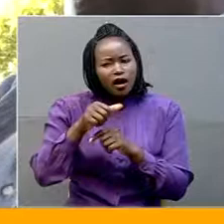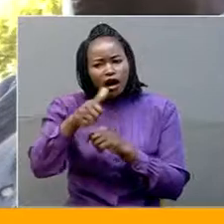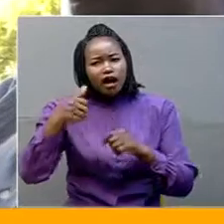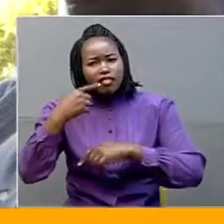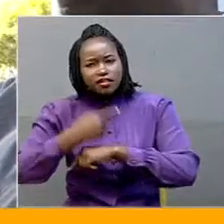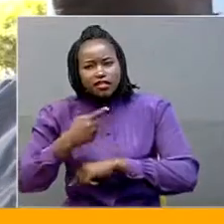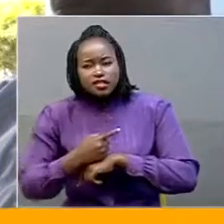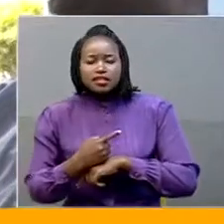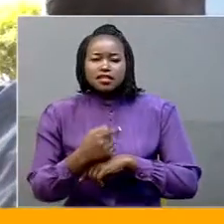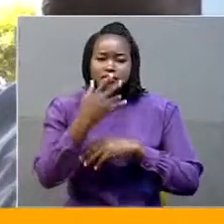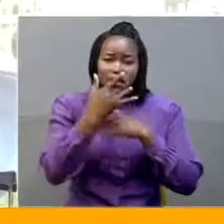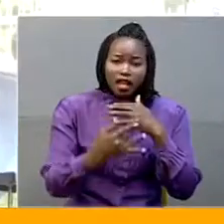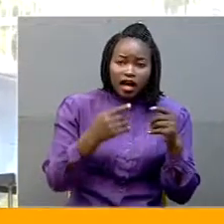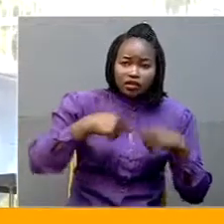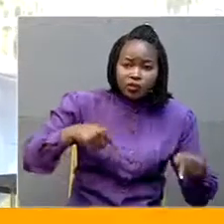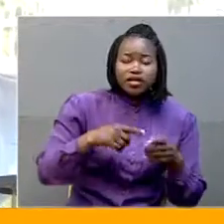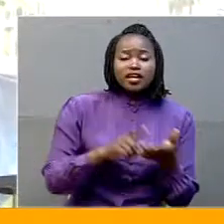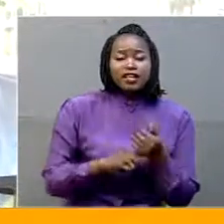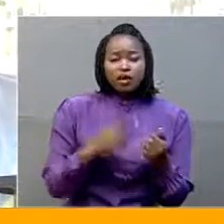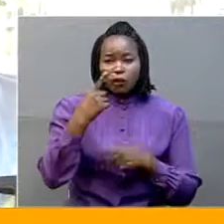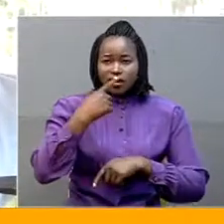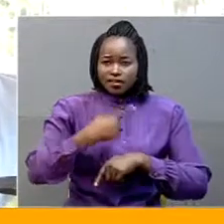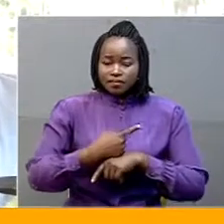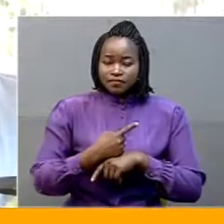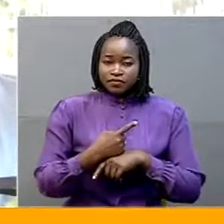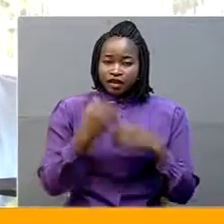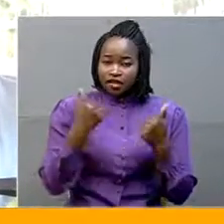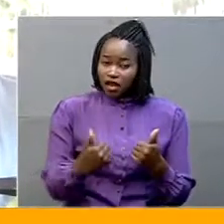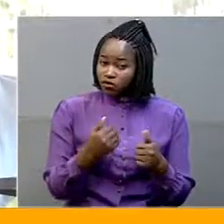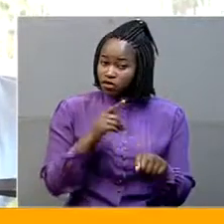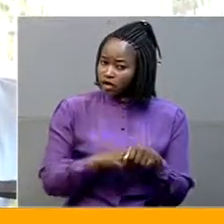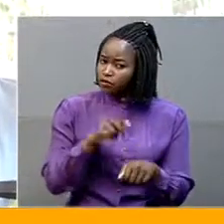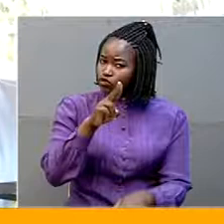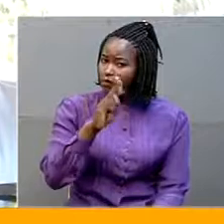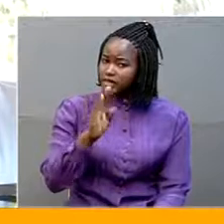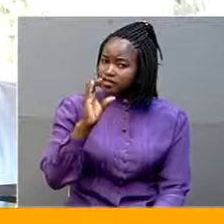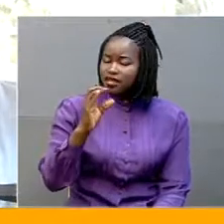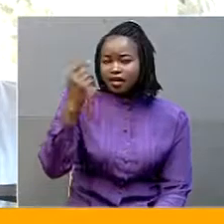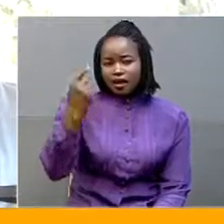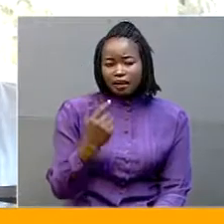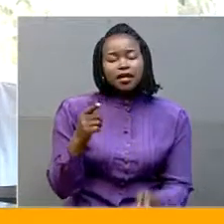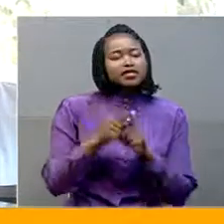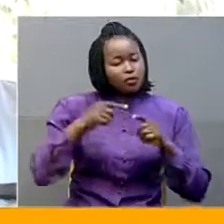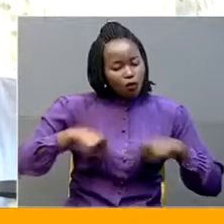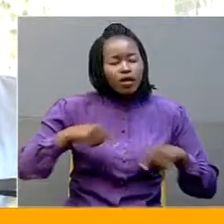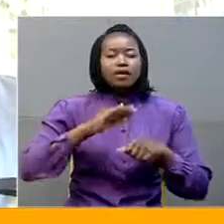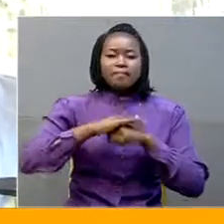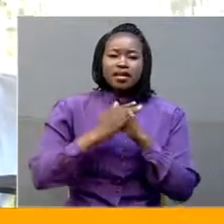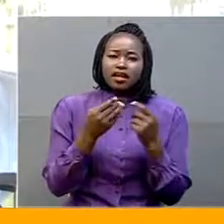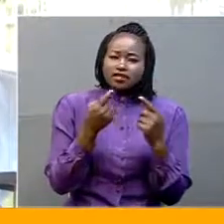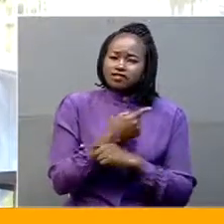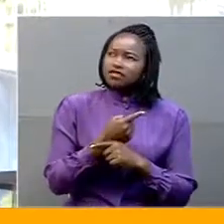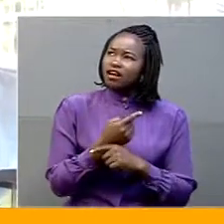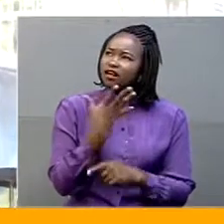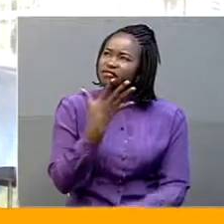of the units of blood collected per day. So, when UBC came with me, we have actually made a difference of around 50